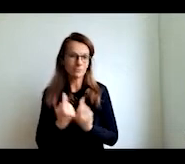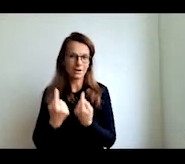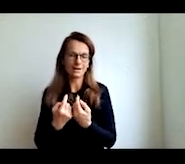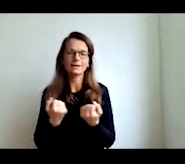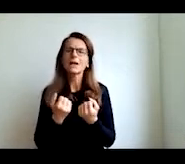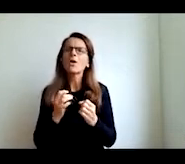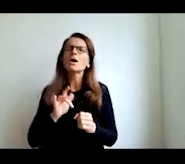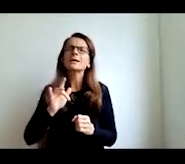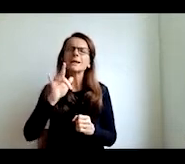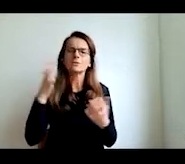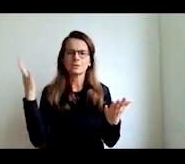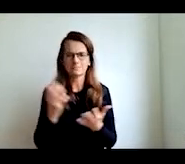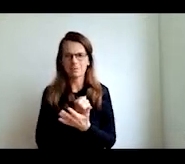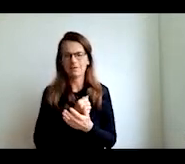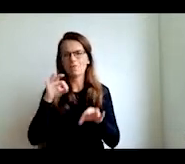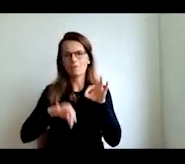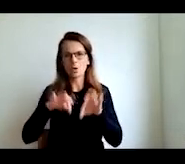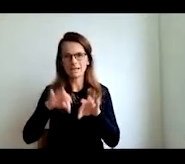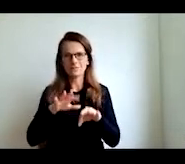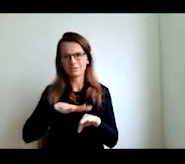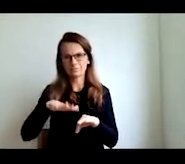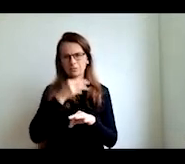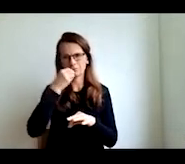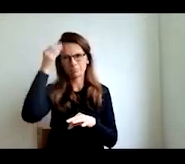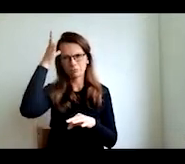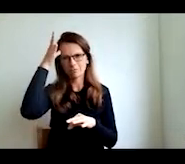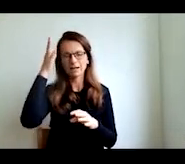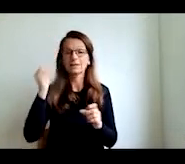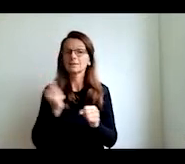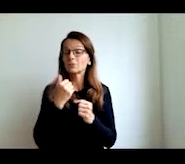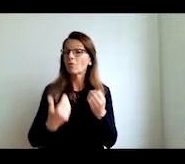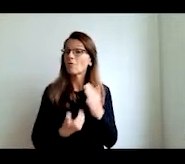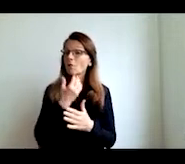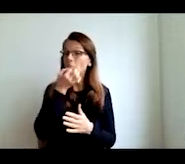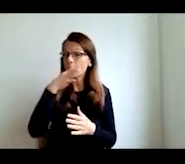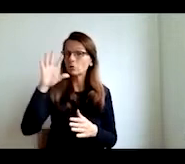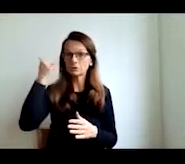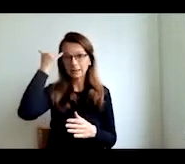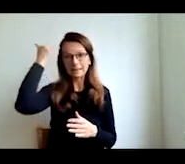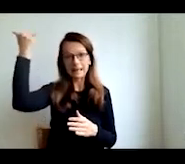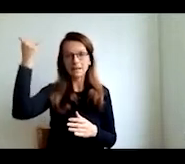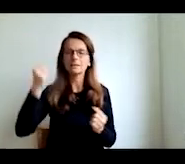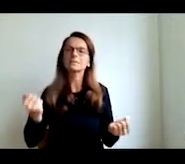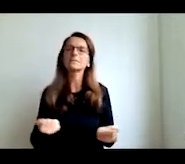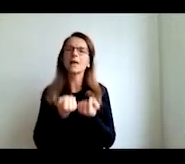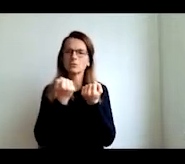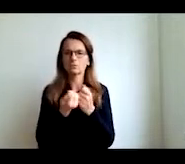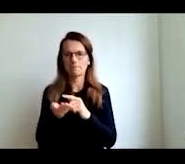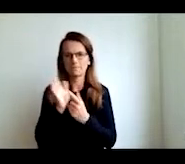you know it just takes a lot of time to translate good ideas to do better outcomes you know you may not see those outcomes you're successful